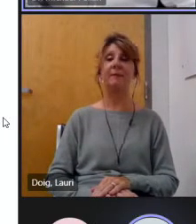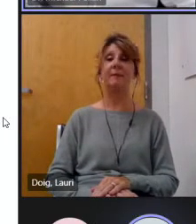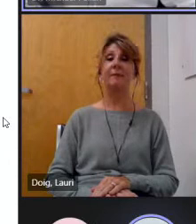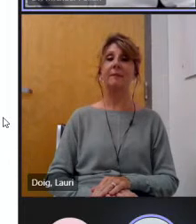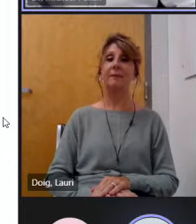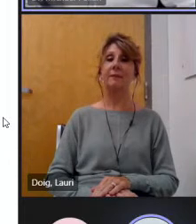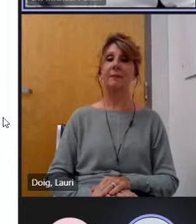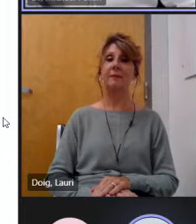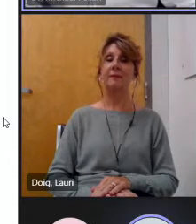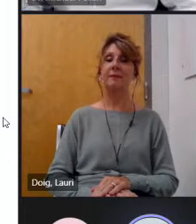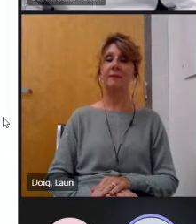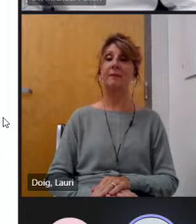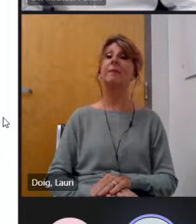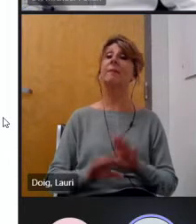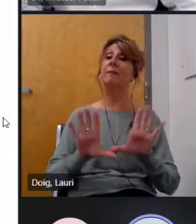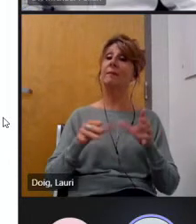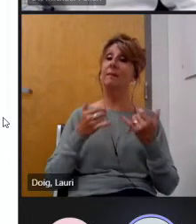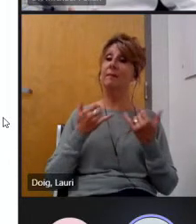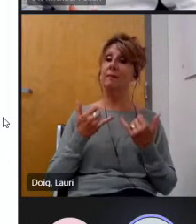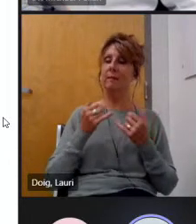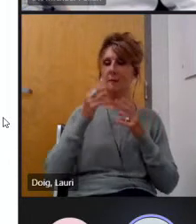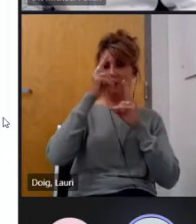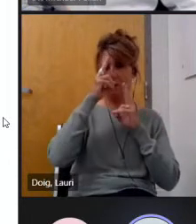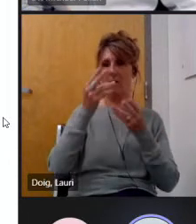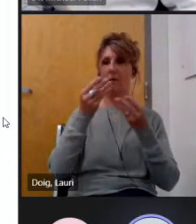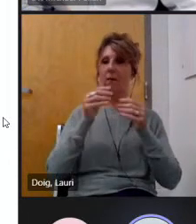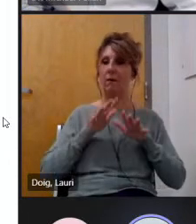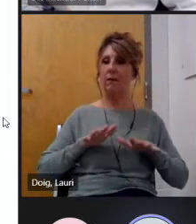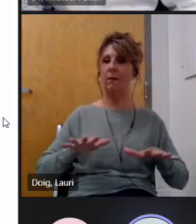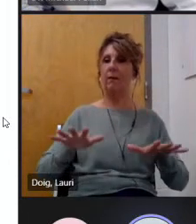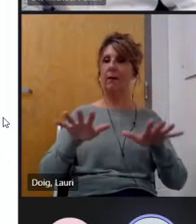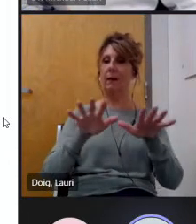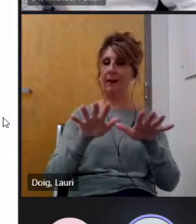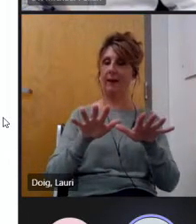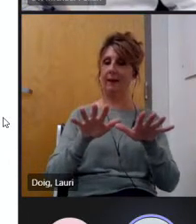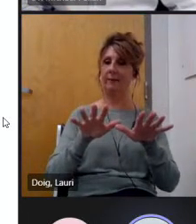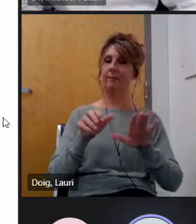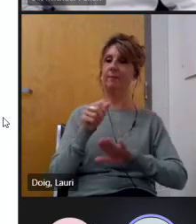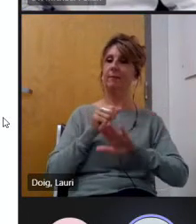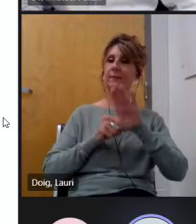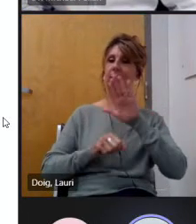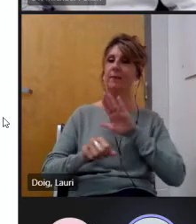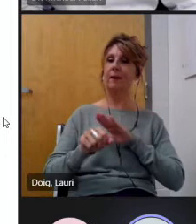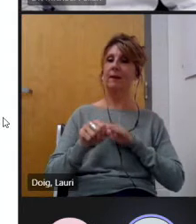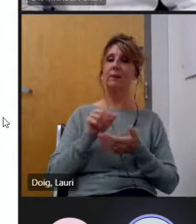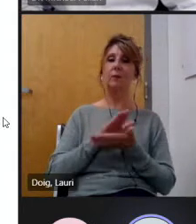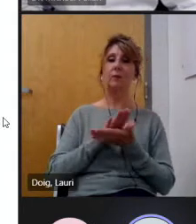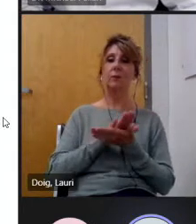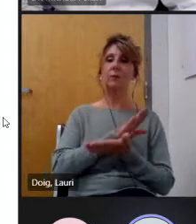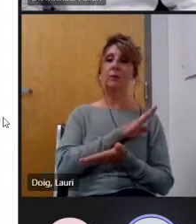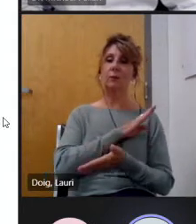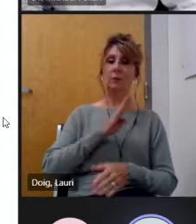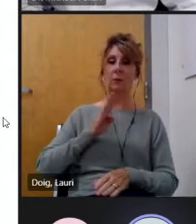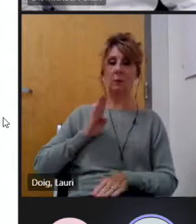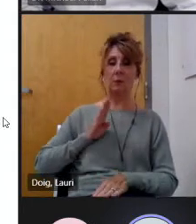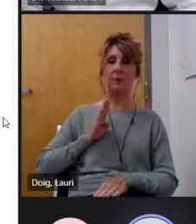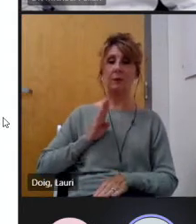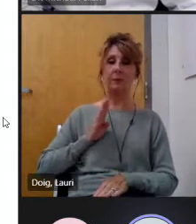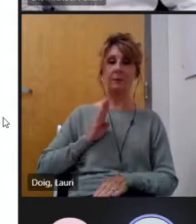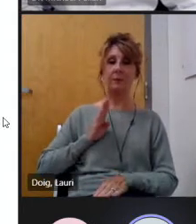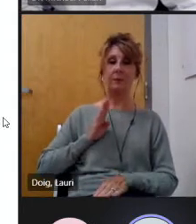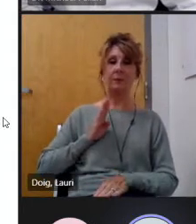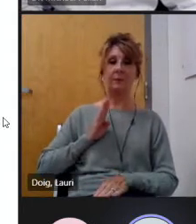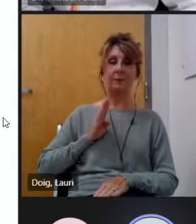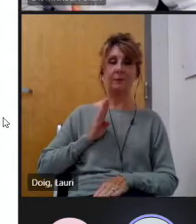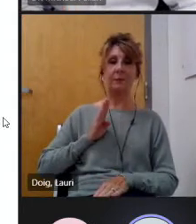so we are going to do a land acknowledgement first for the saint claire catholic district school board acknowledgement of our